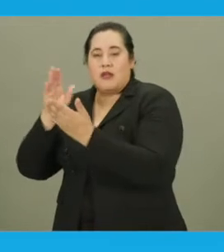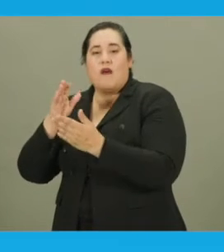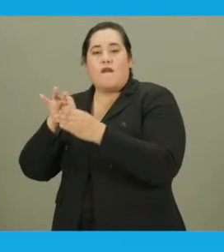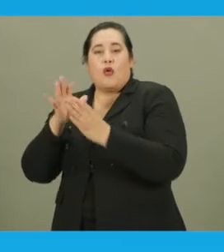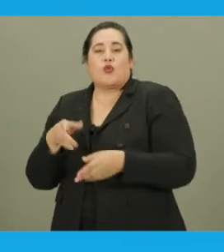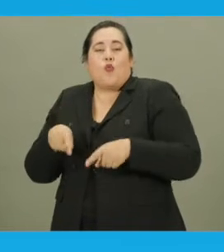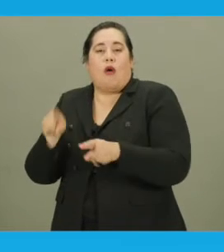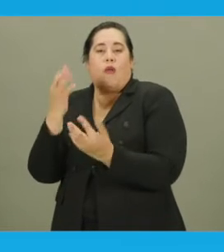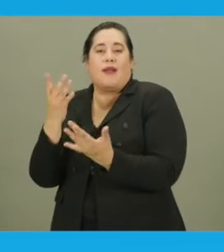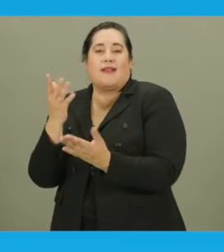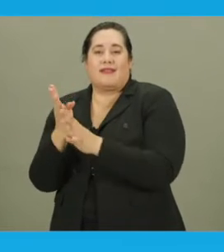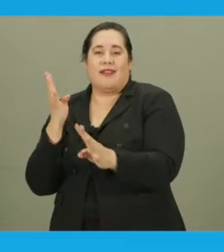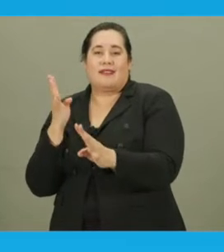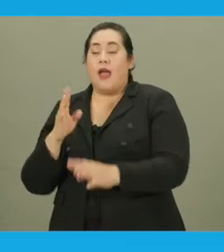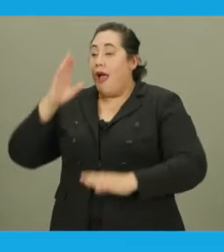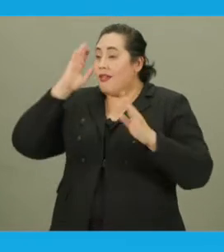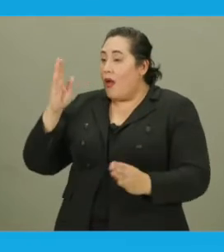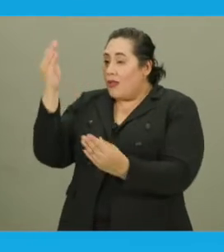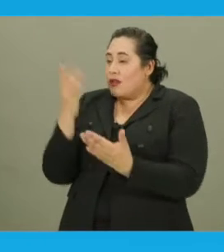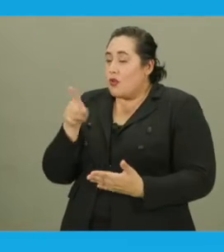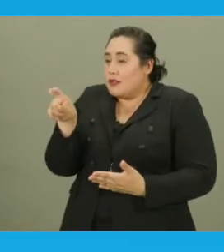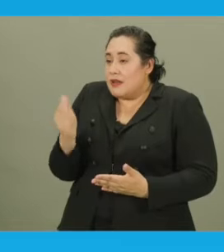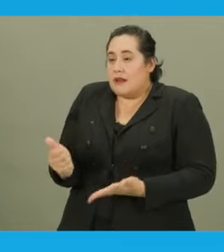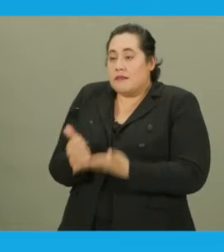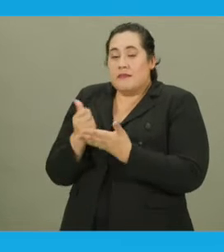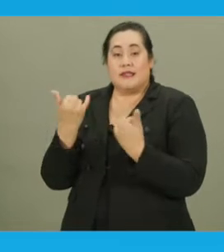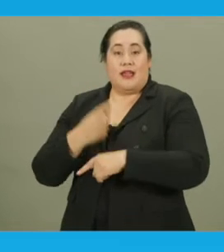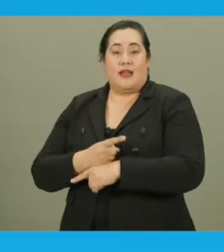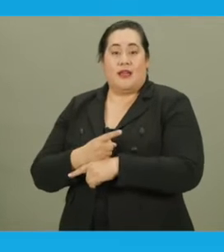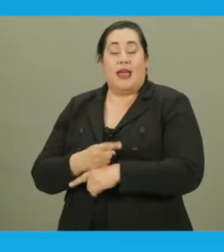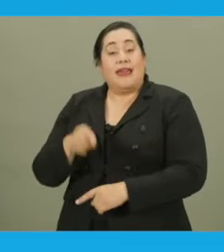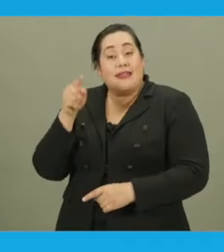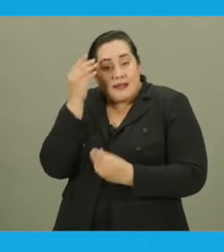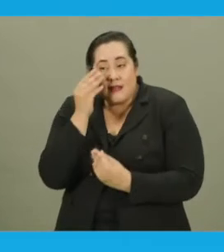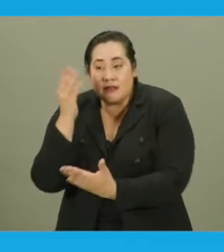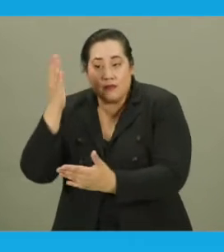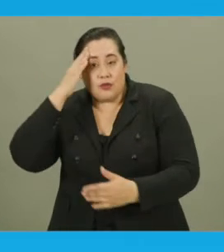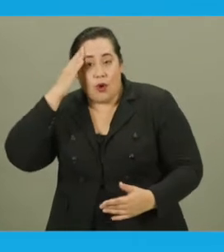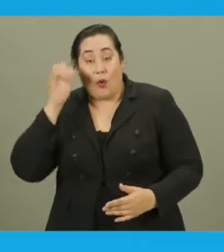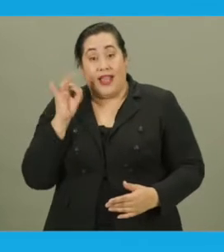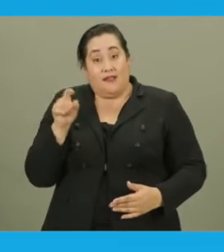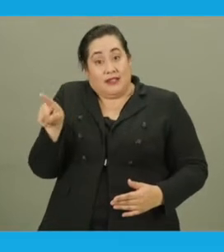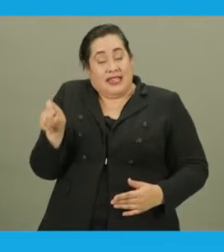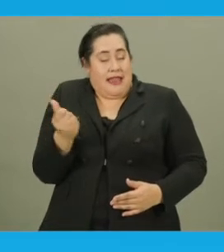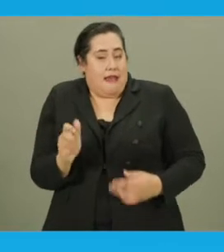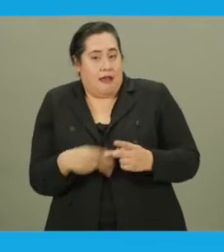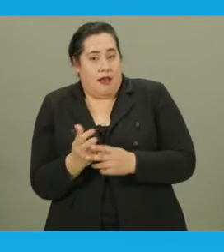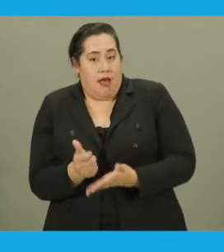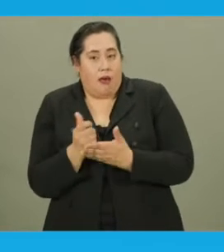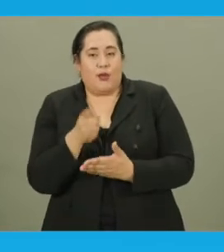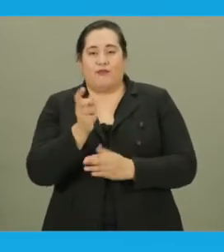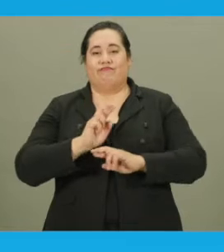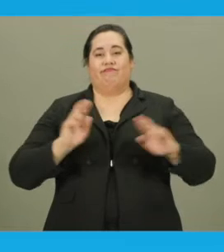voters while they wait in line. Hello, let us know if you need any assistance today. This lets voters know that if they need any